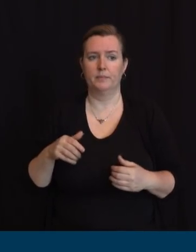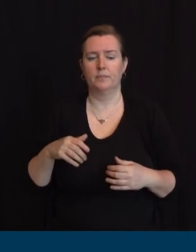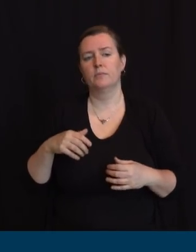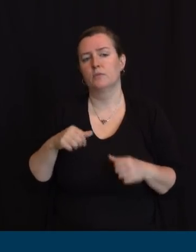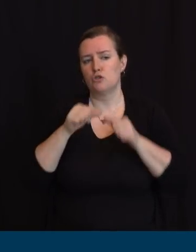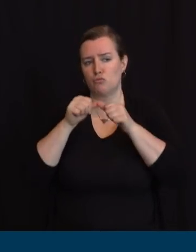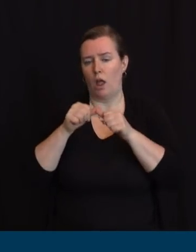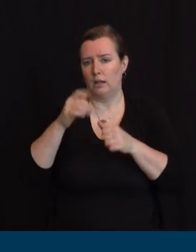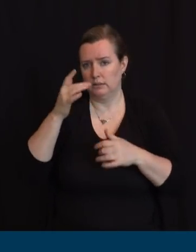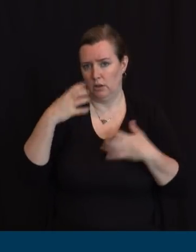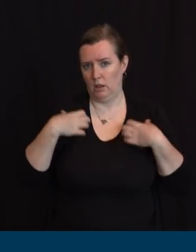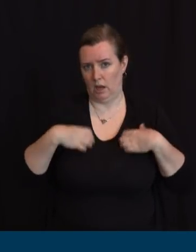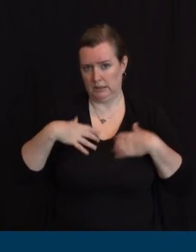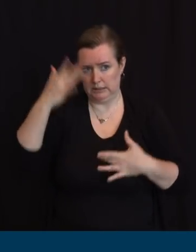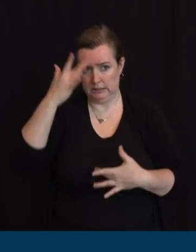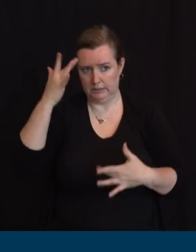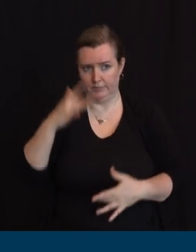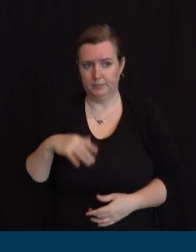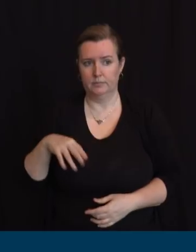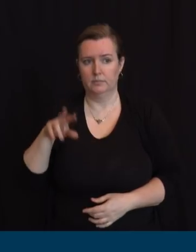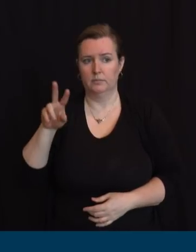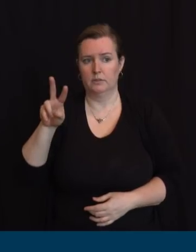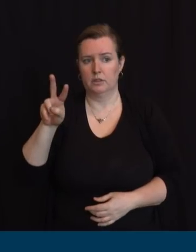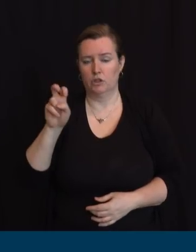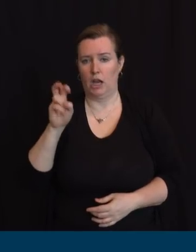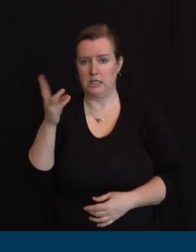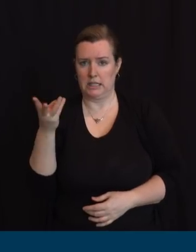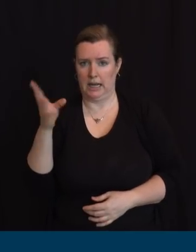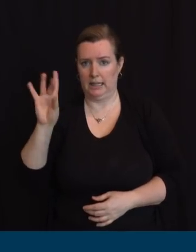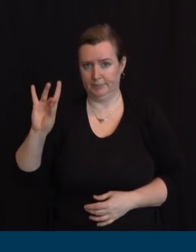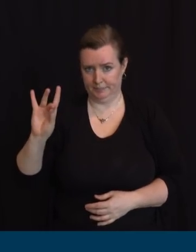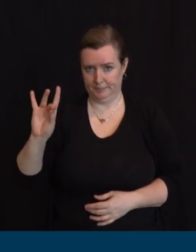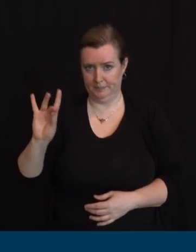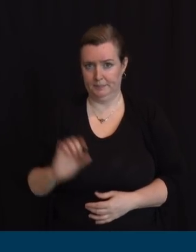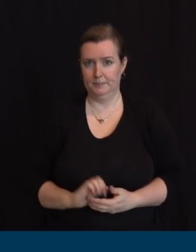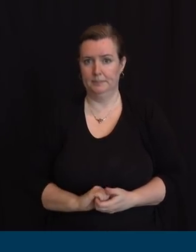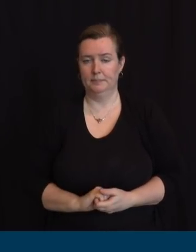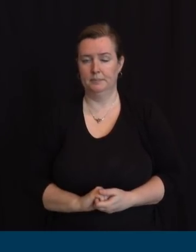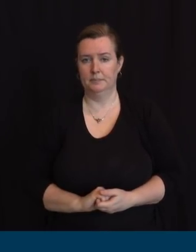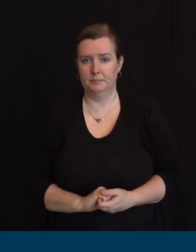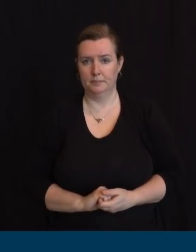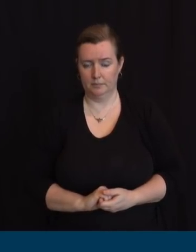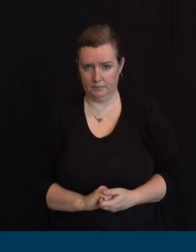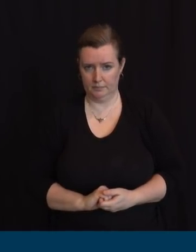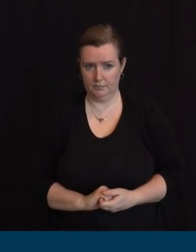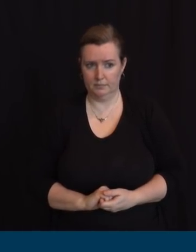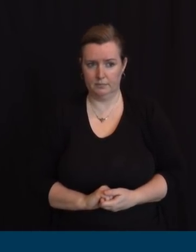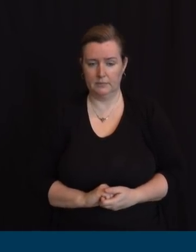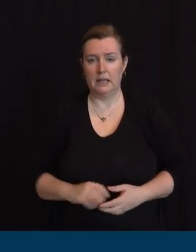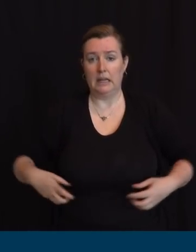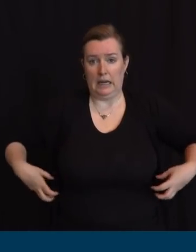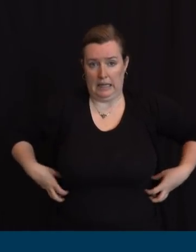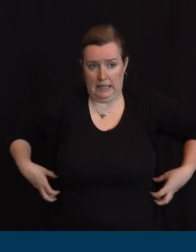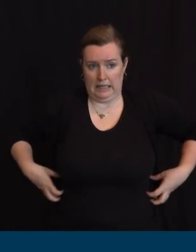individuals. Chronic renal disease, 15.5% or 200.